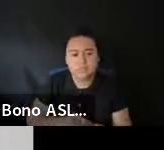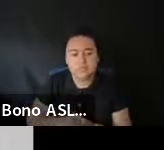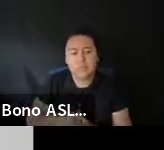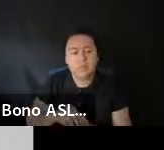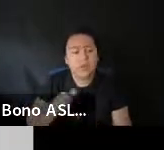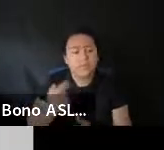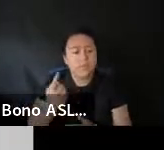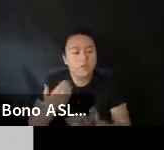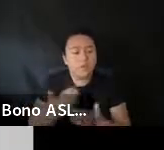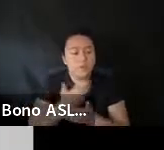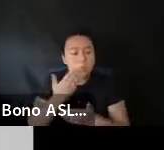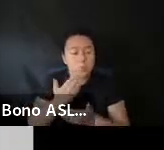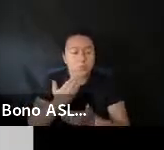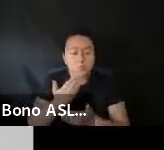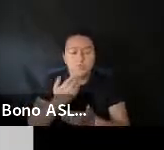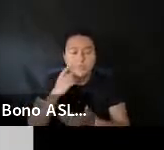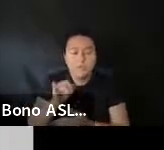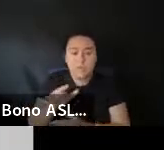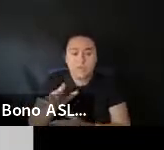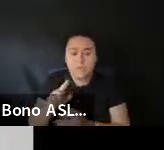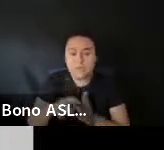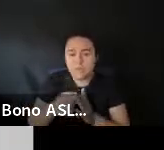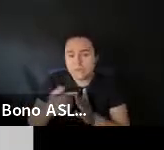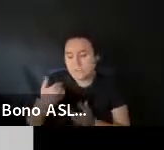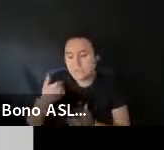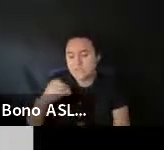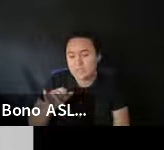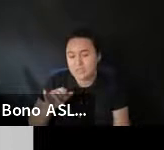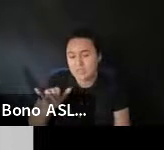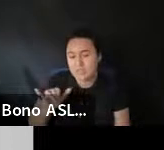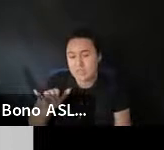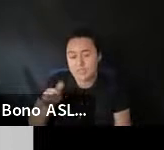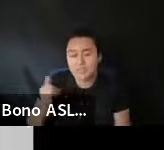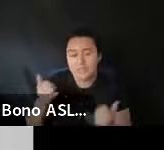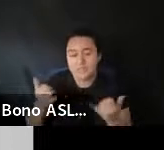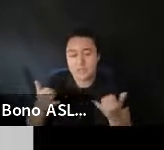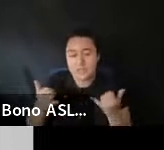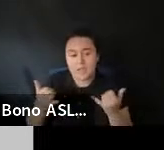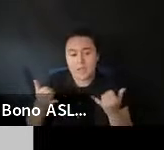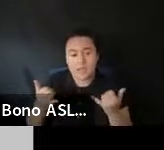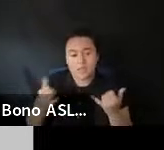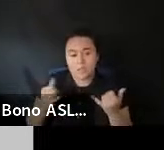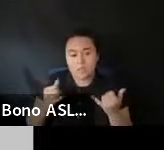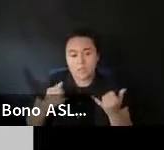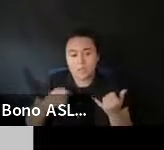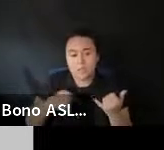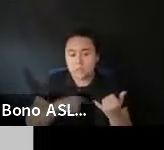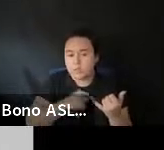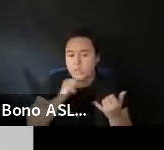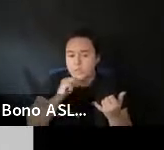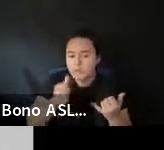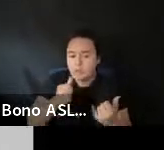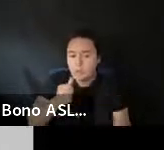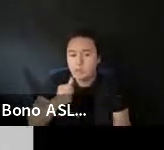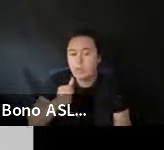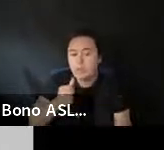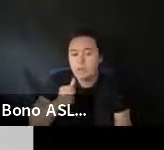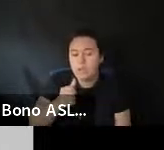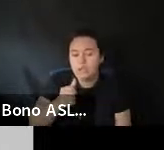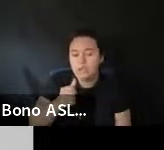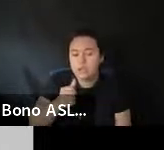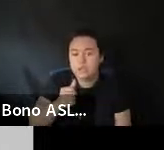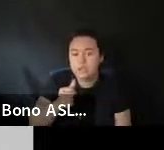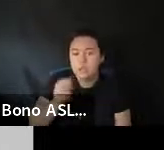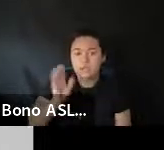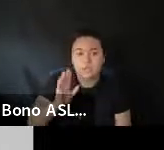To Illinois. And just starting this July. We are now qualifying non-resident. Uh. Wages. And it's for a limited